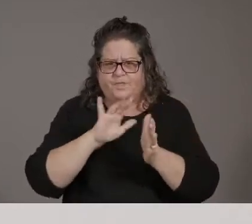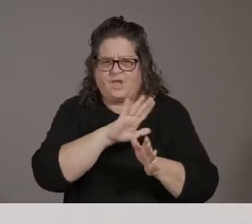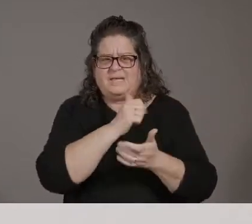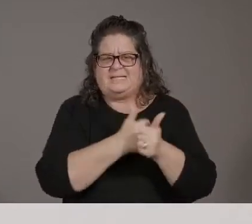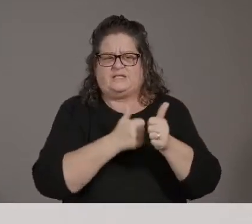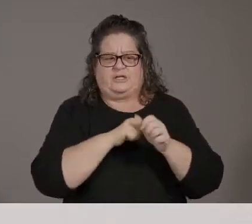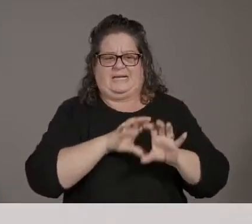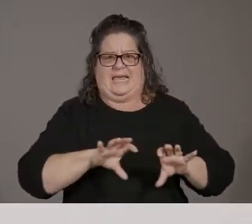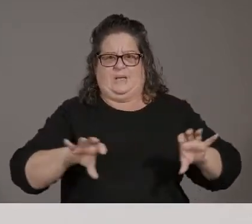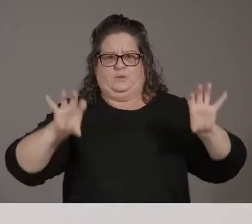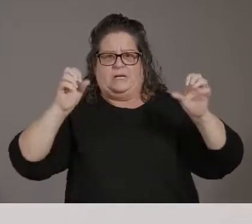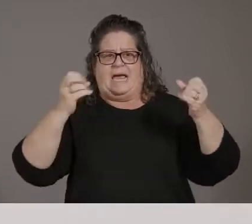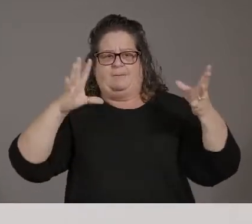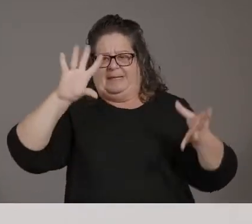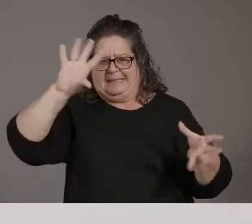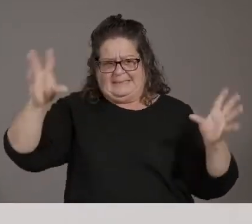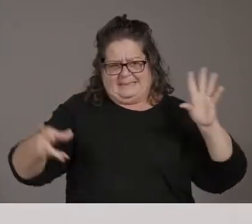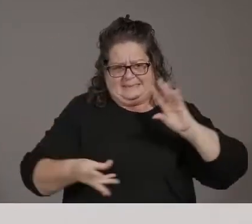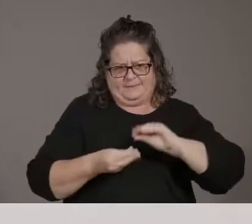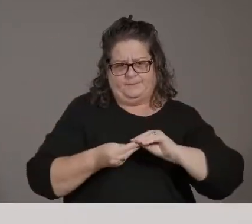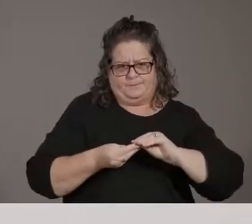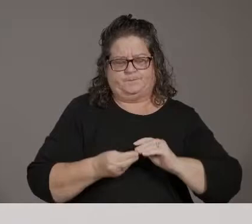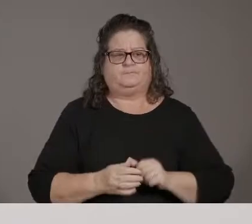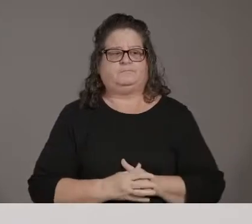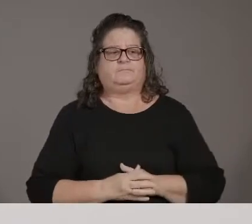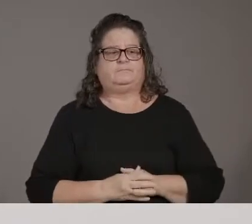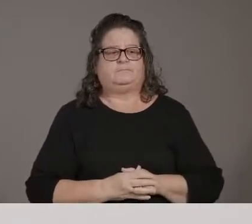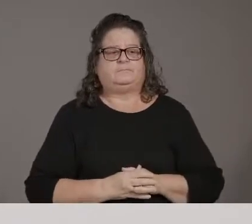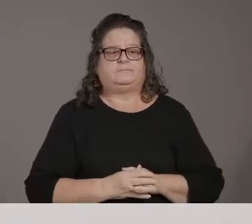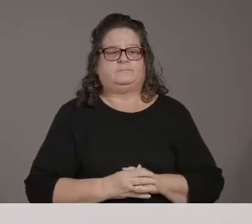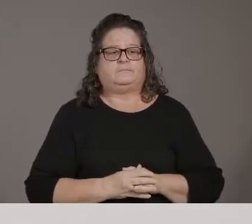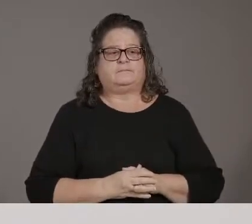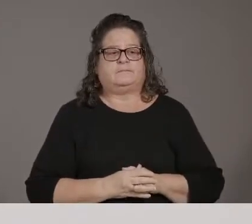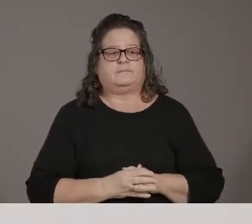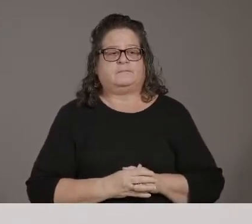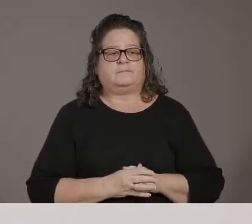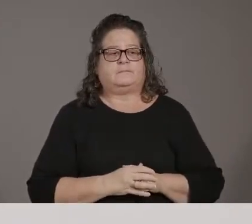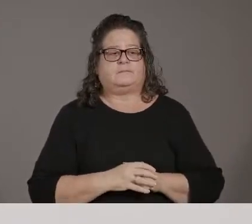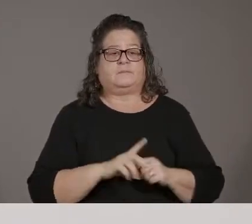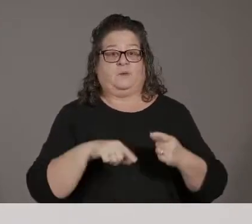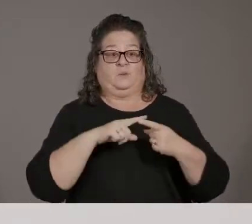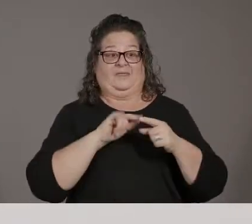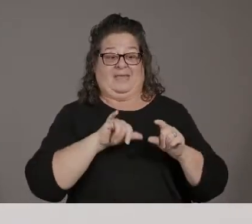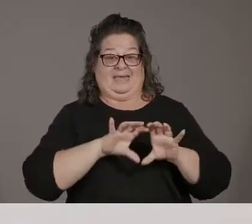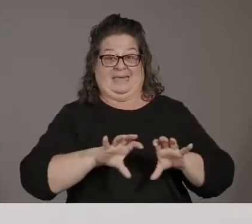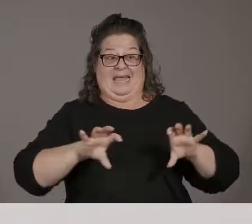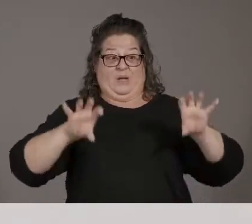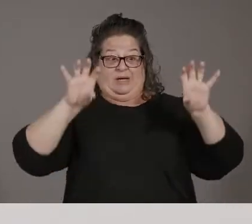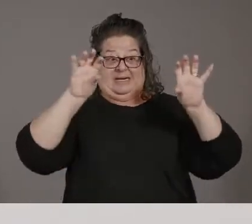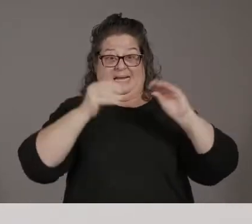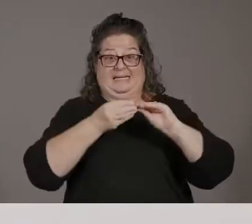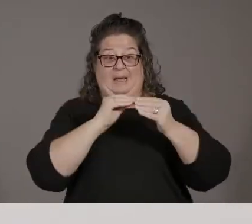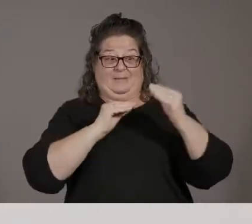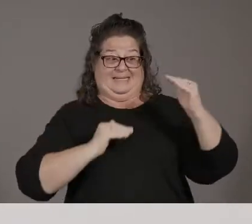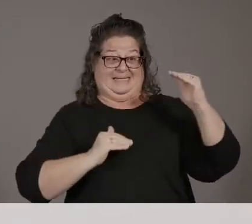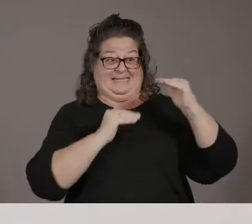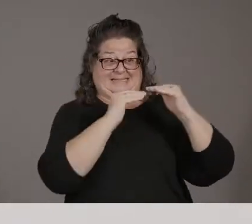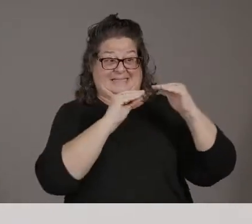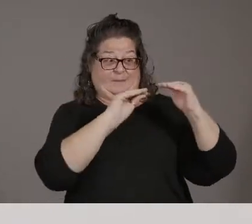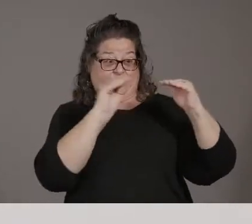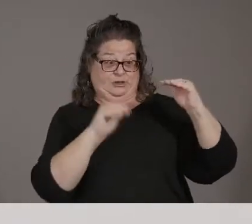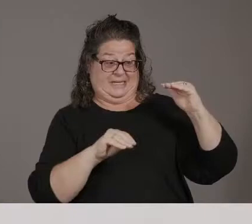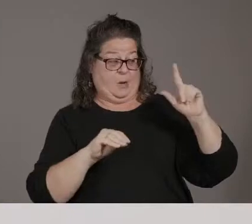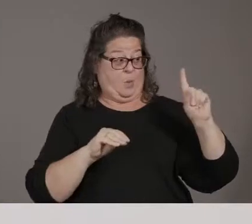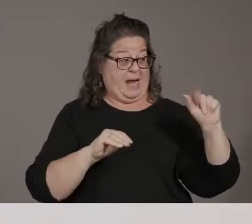so probably looking at when specific, you know, when counties hit 50 or 60% of those populations that we estimate to be